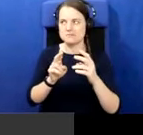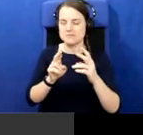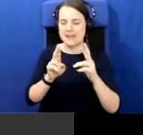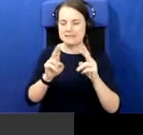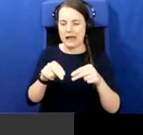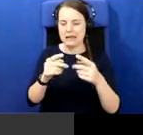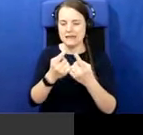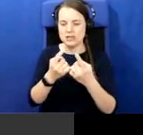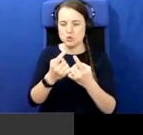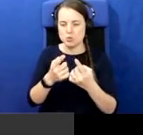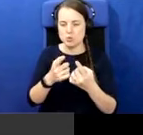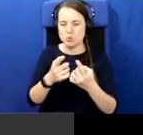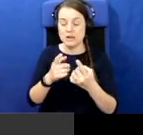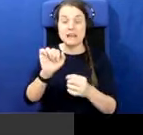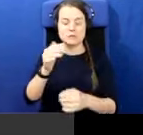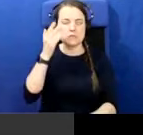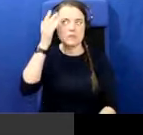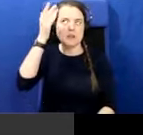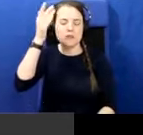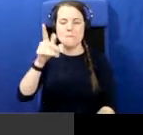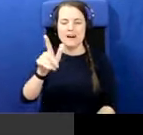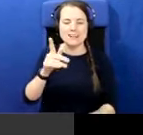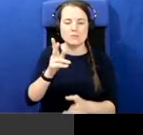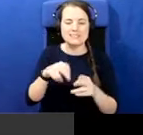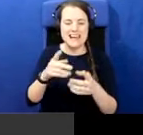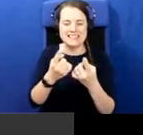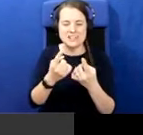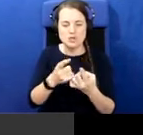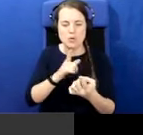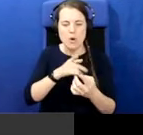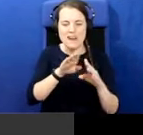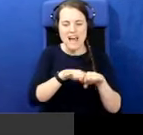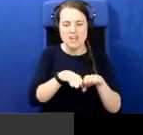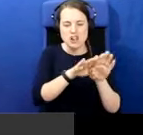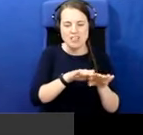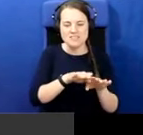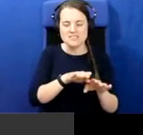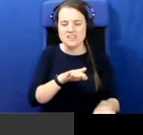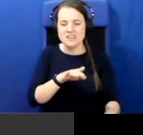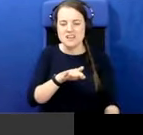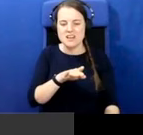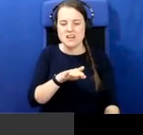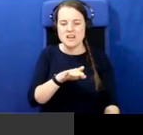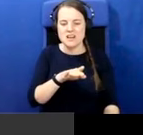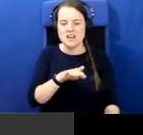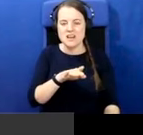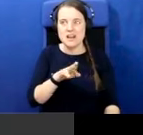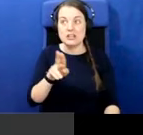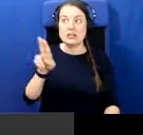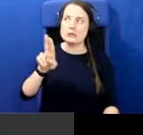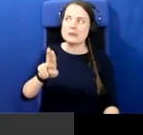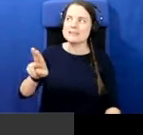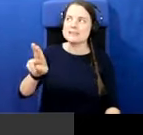for, uh, nationalists. Um, and in many respects, I think that Unionism with the Good Friday Agreement, mean,